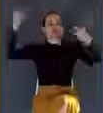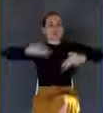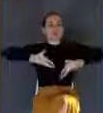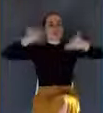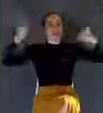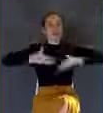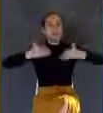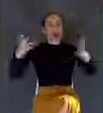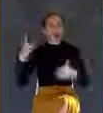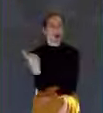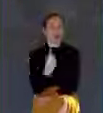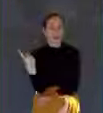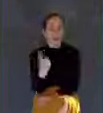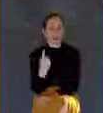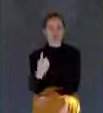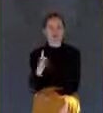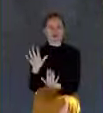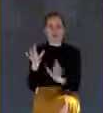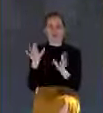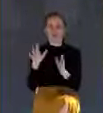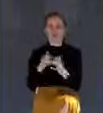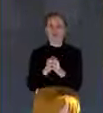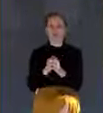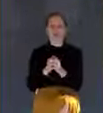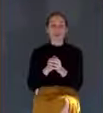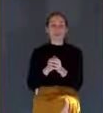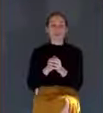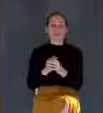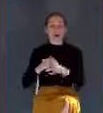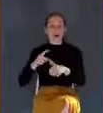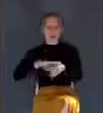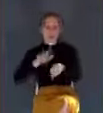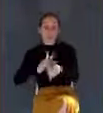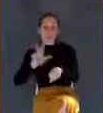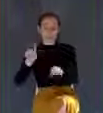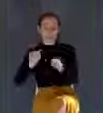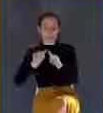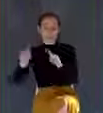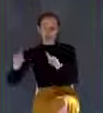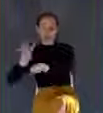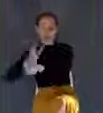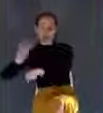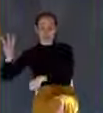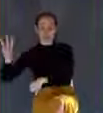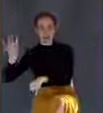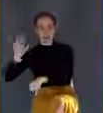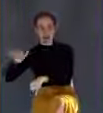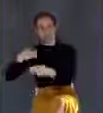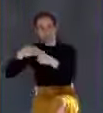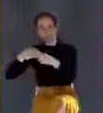That was the rooster crowing. From 3 to 6 was the dawn.